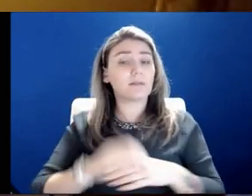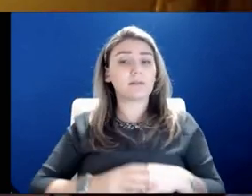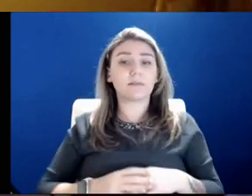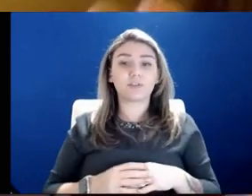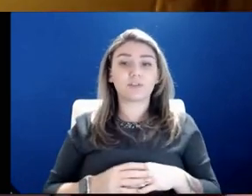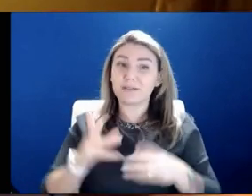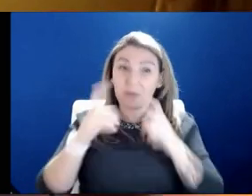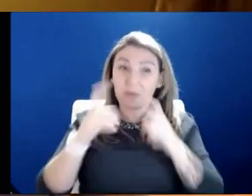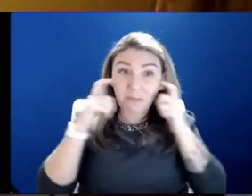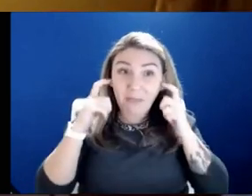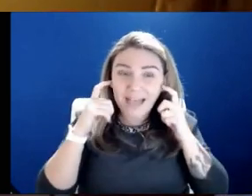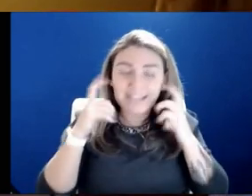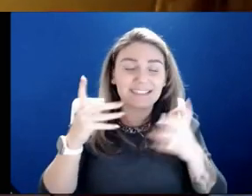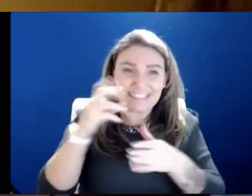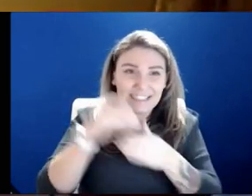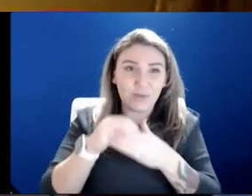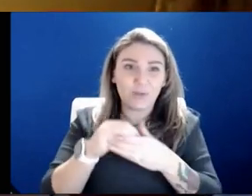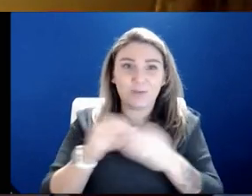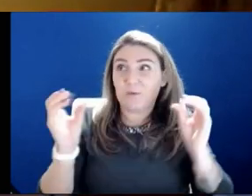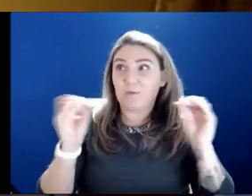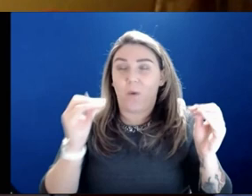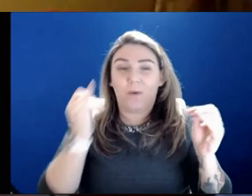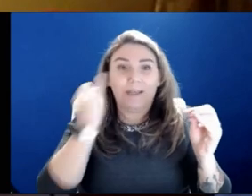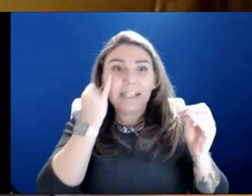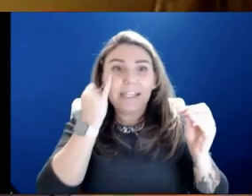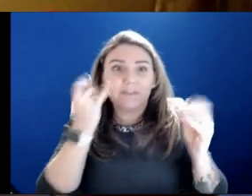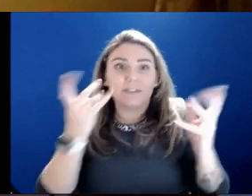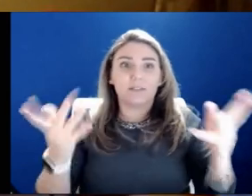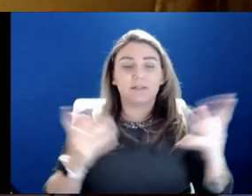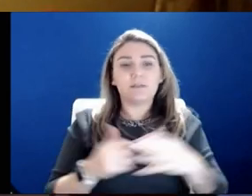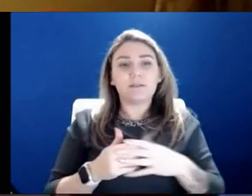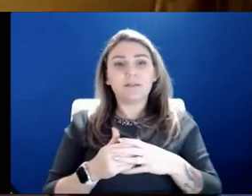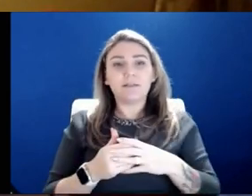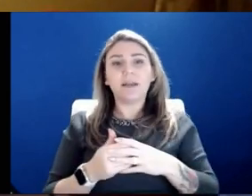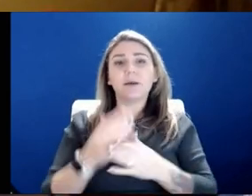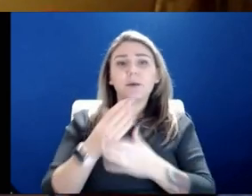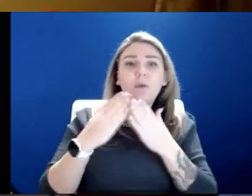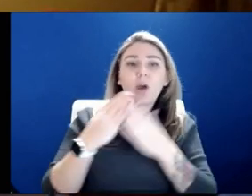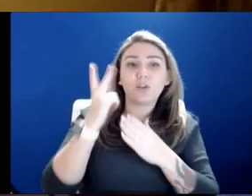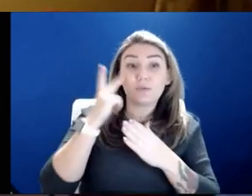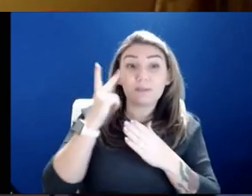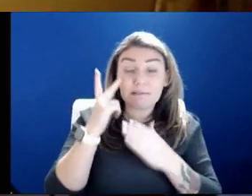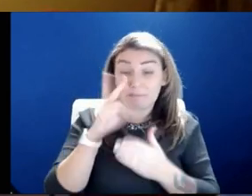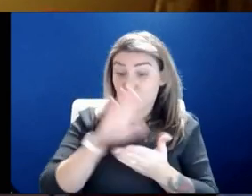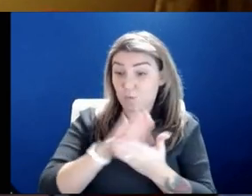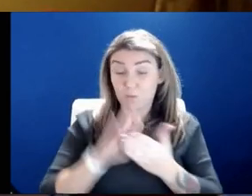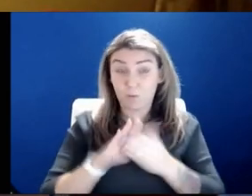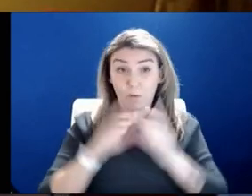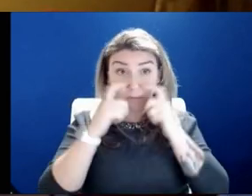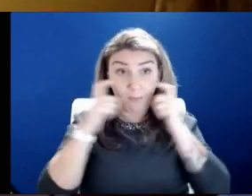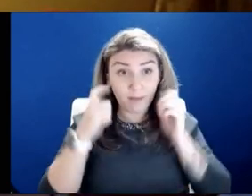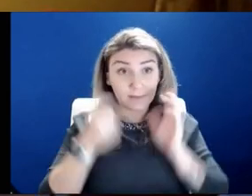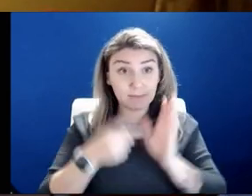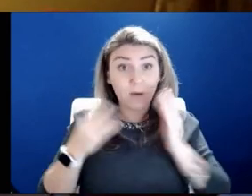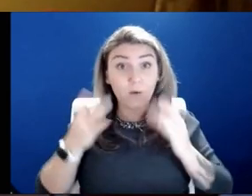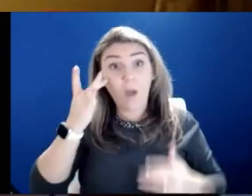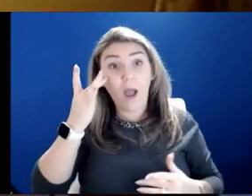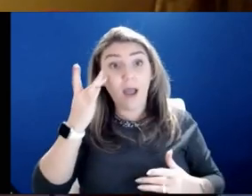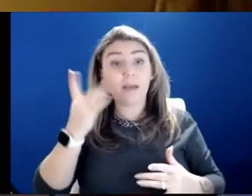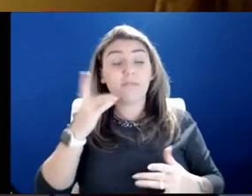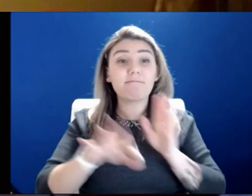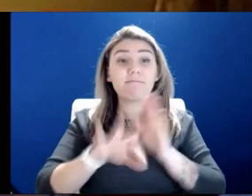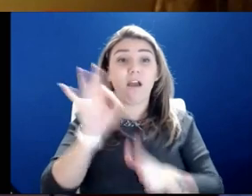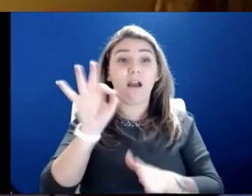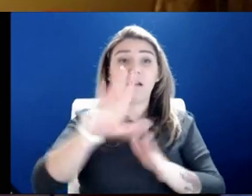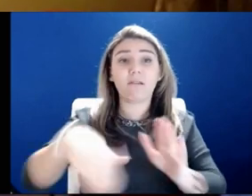indoors, no ifs, ands, or buts. Uh, and, and certainly part of why UCA school mask mandate is partially because we have found all